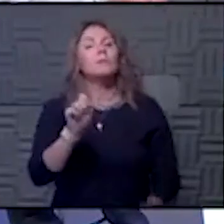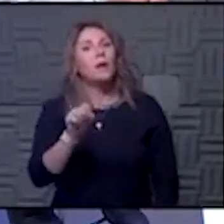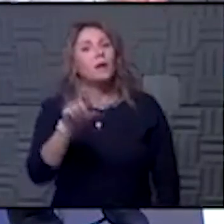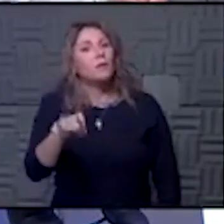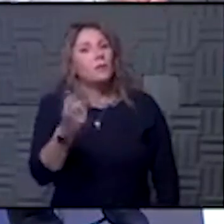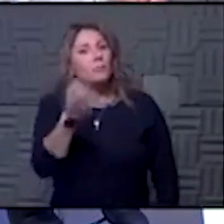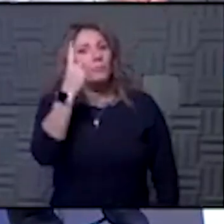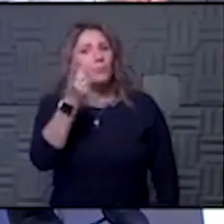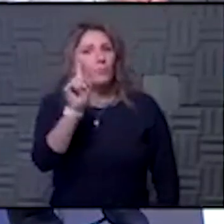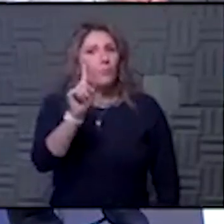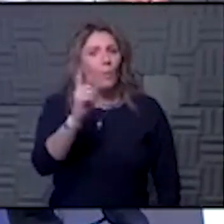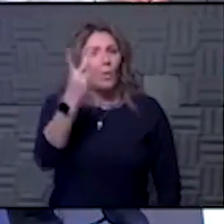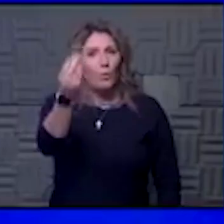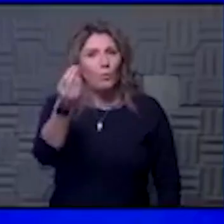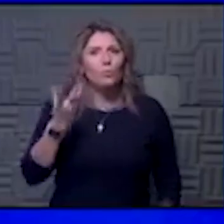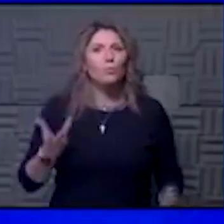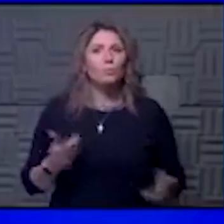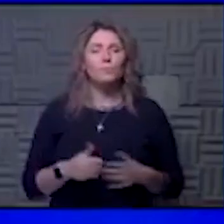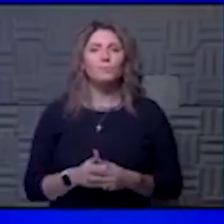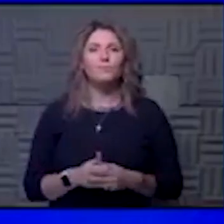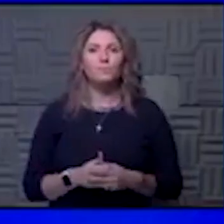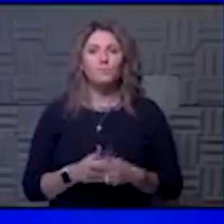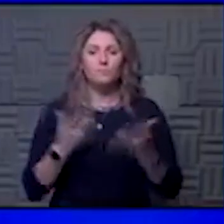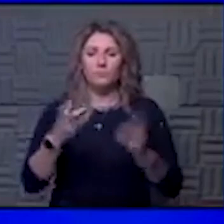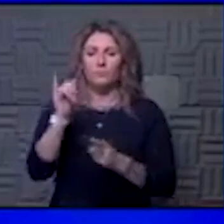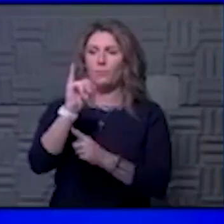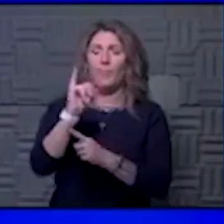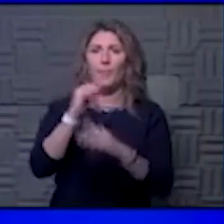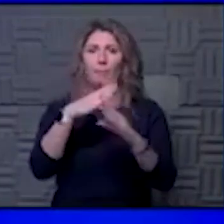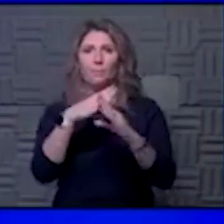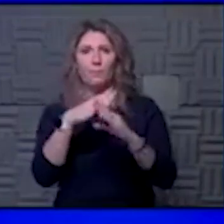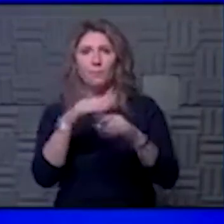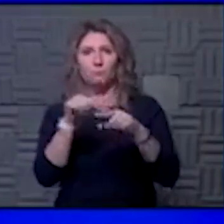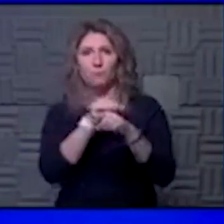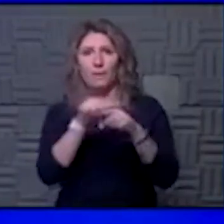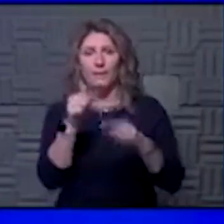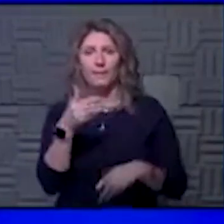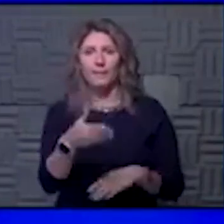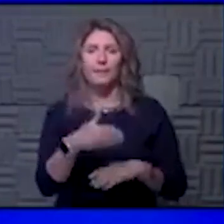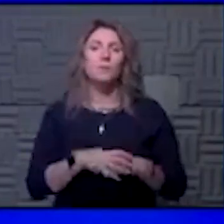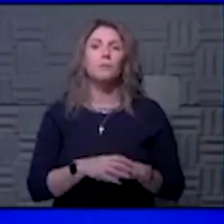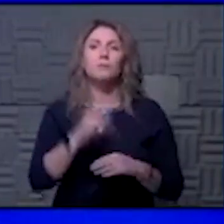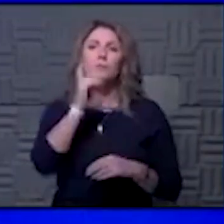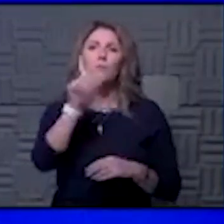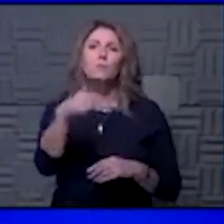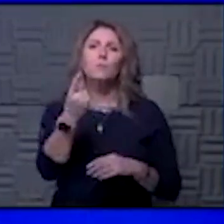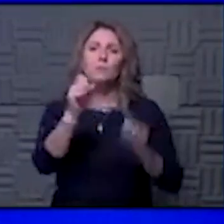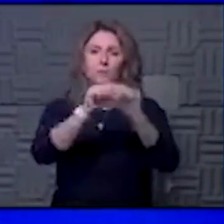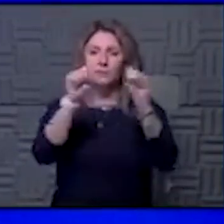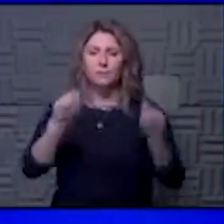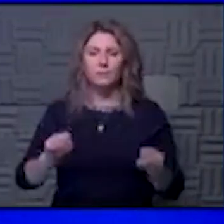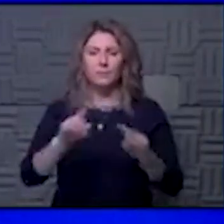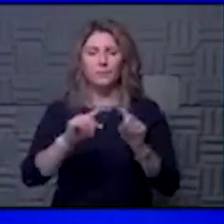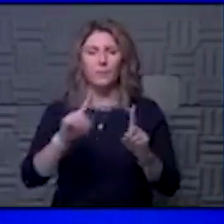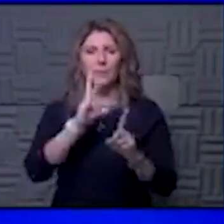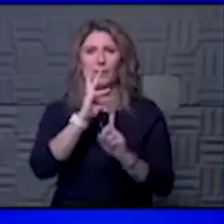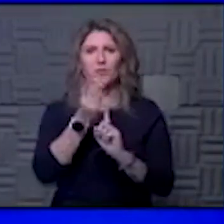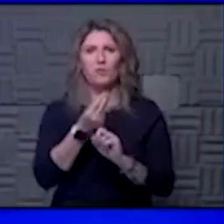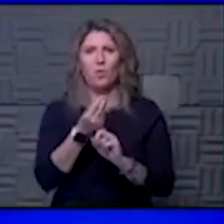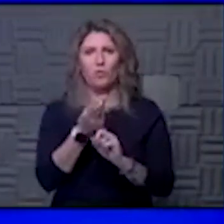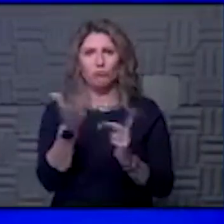where you're going and what are the infection prevention practices there. Not only their systems, but really what is the culture